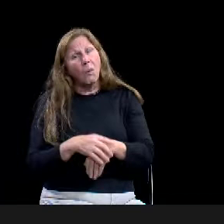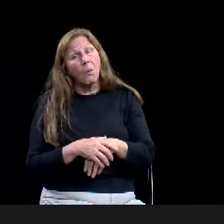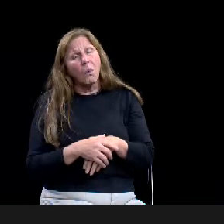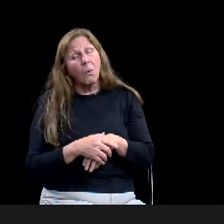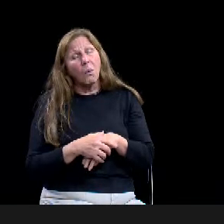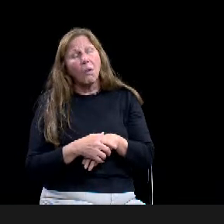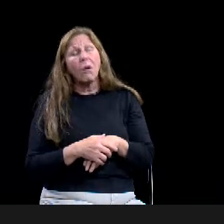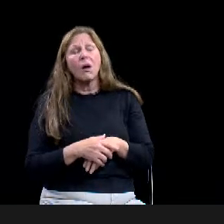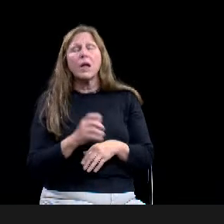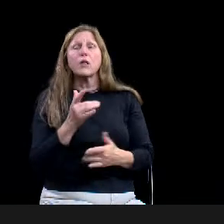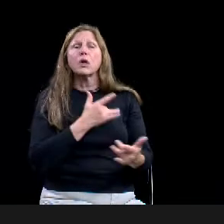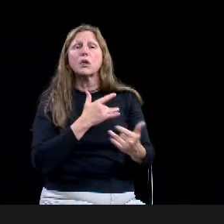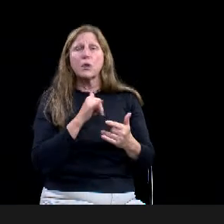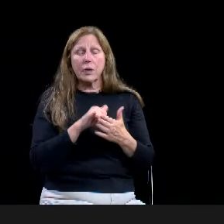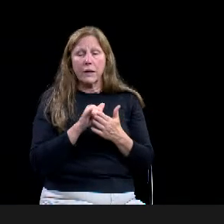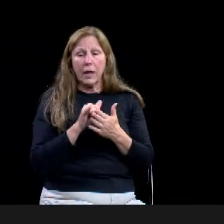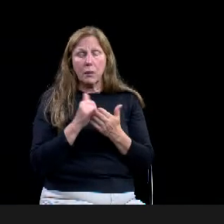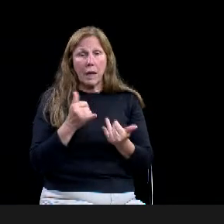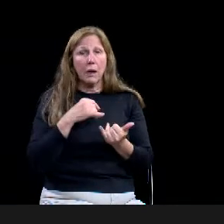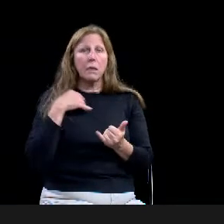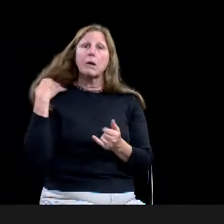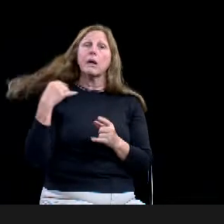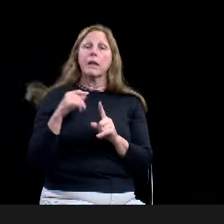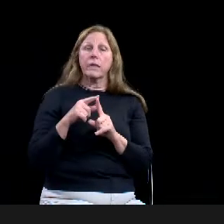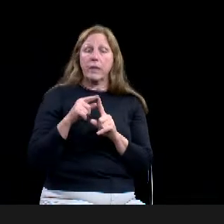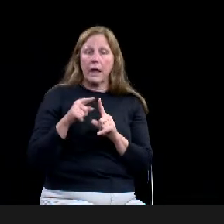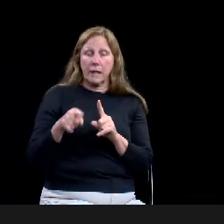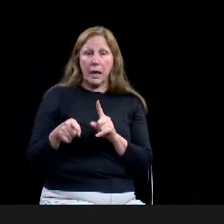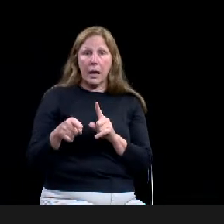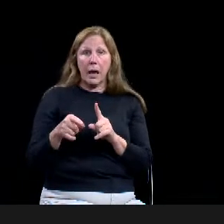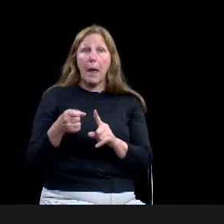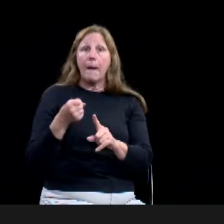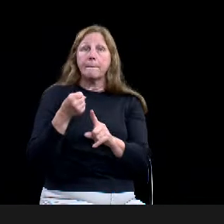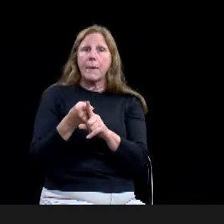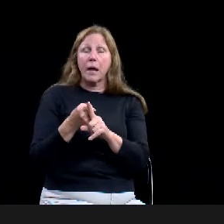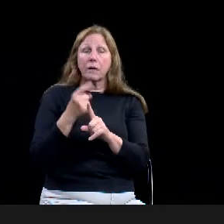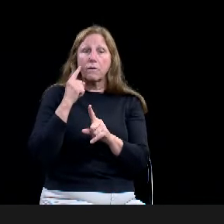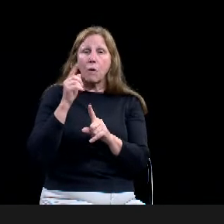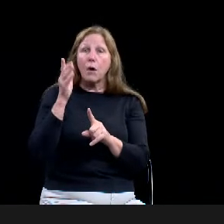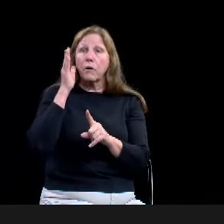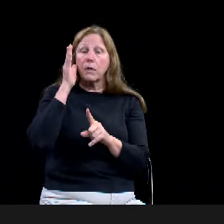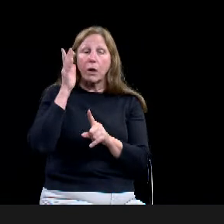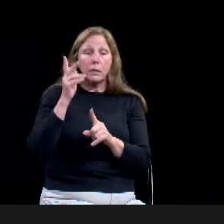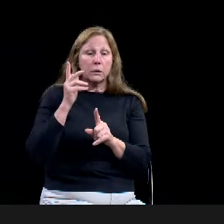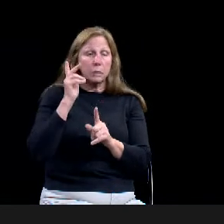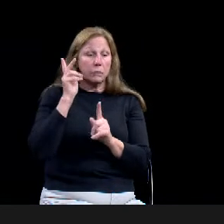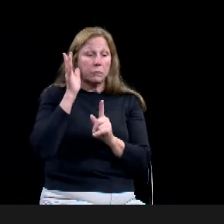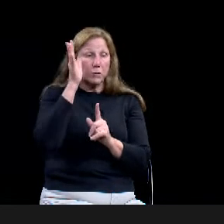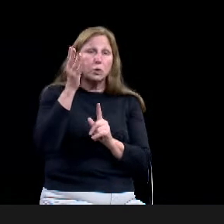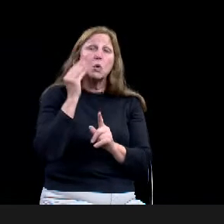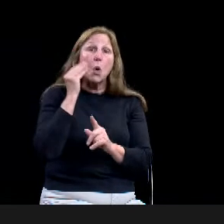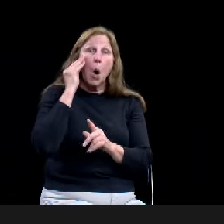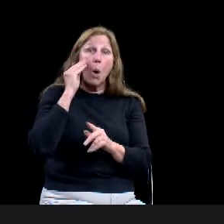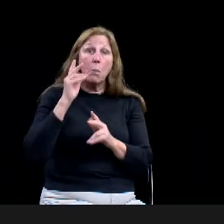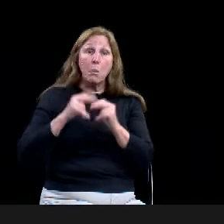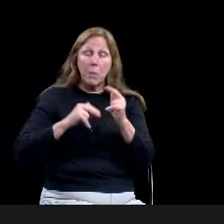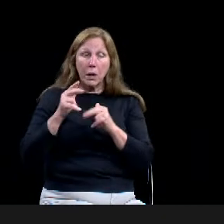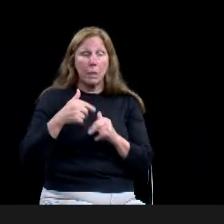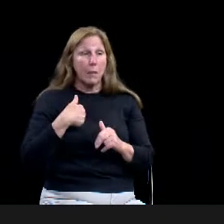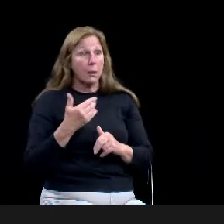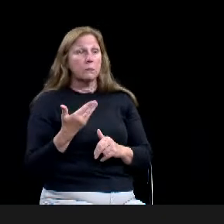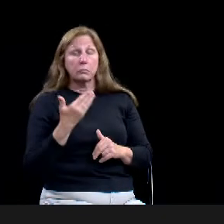you know, my recommendation would be to, you know, turn this case down and, you know, move from there. I mean, uh,